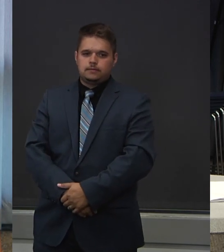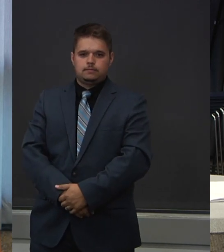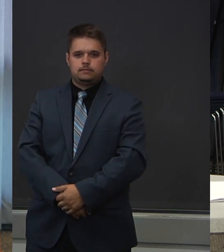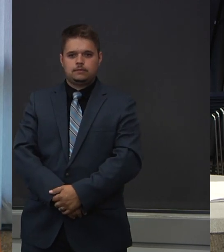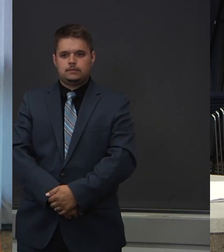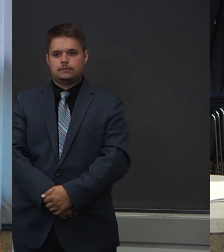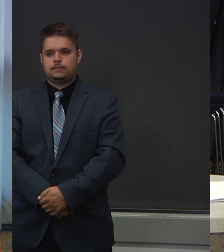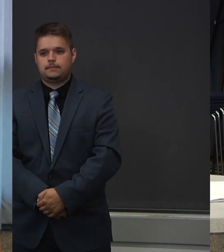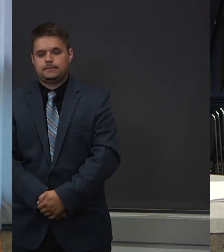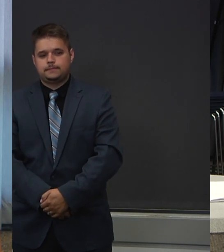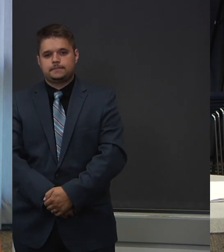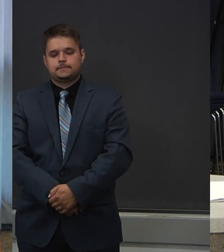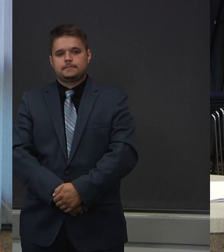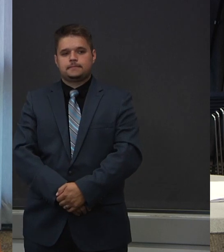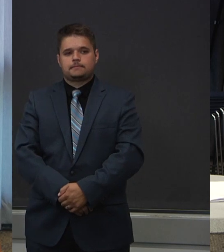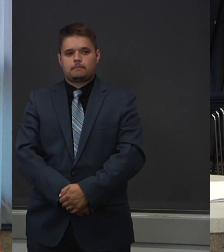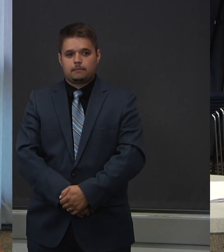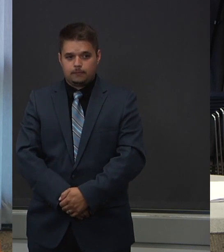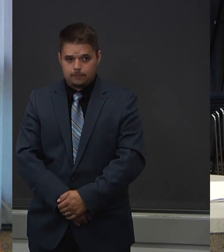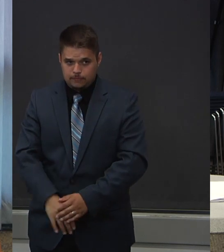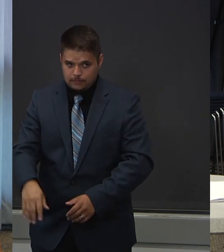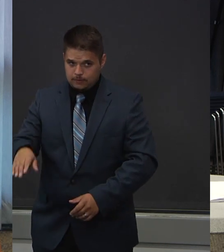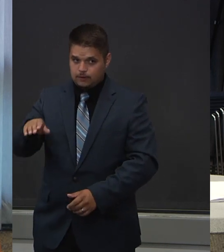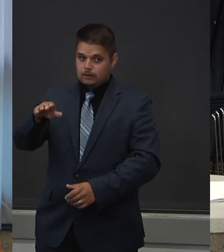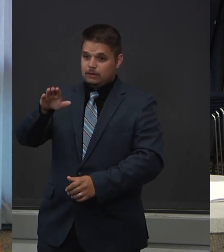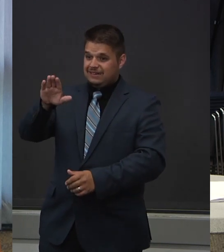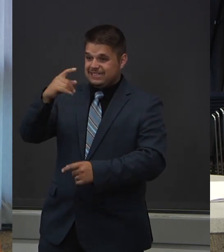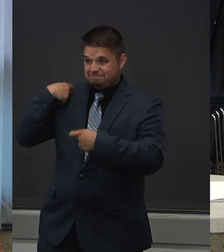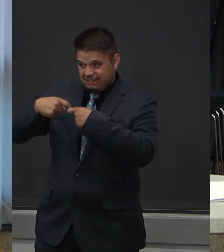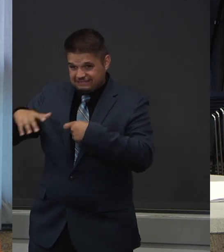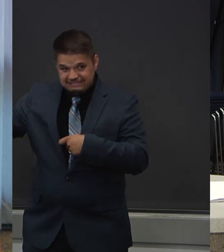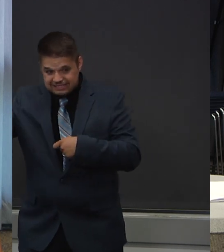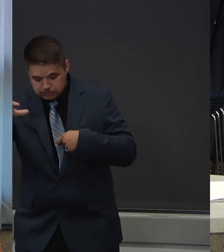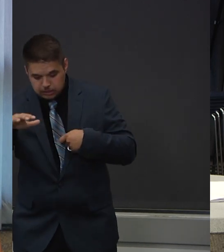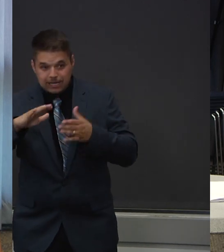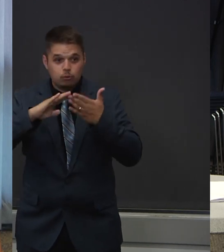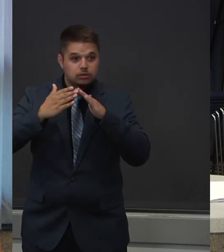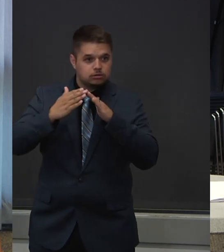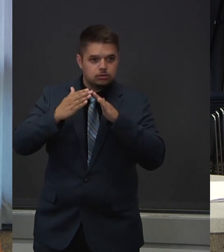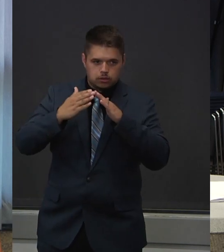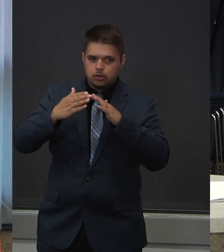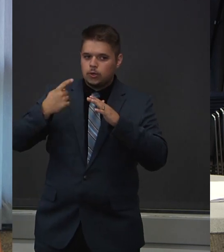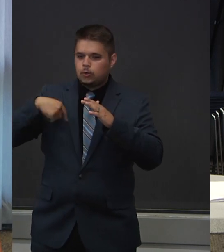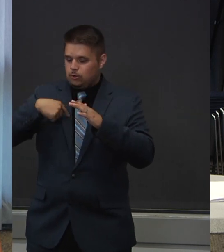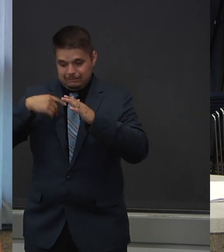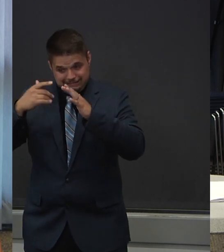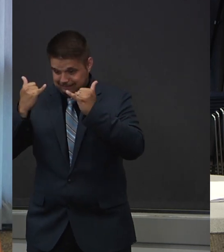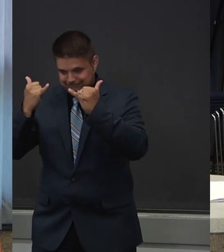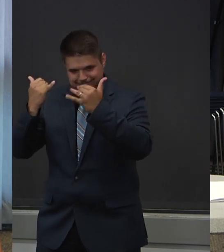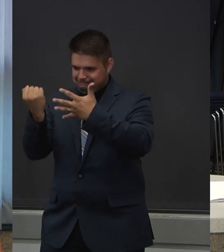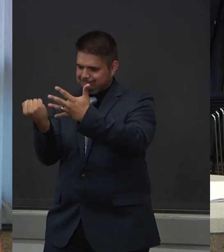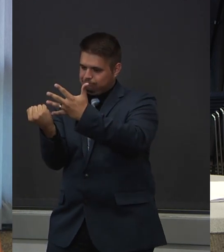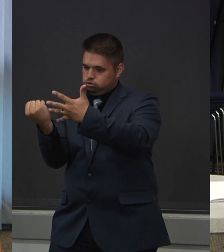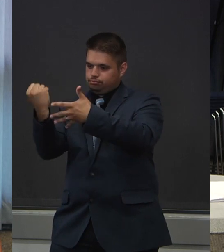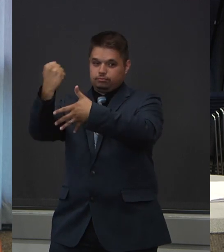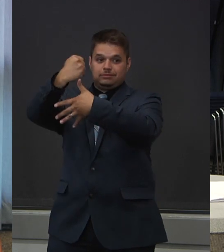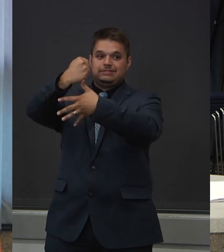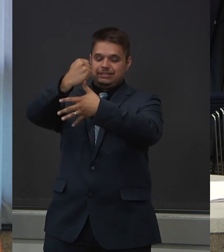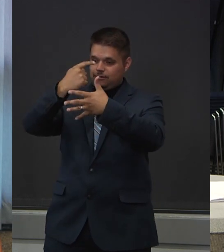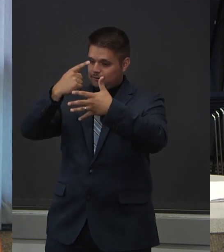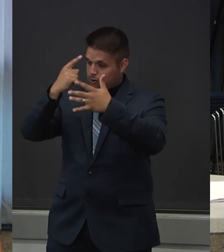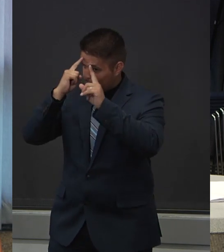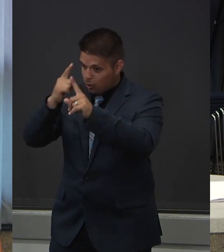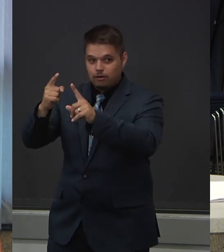We are working with different community organizations